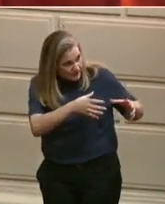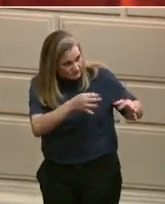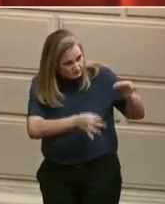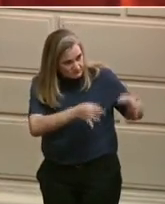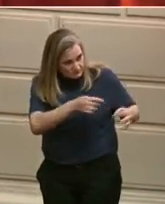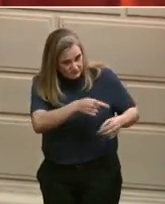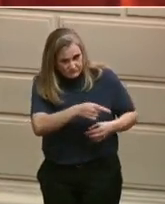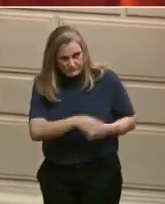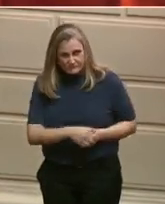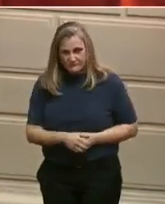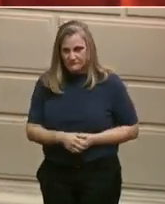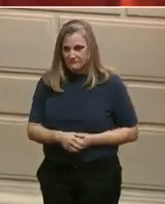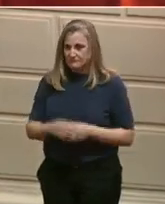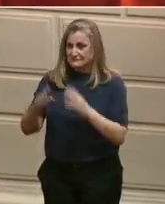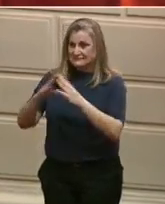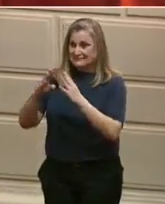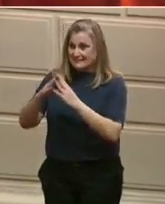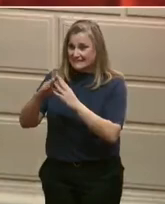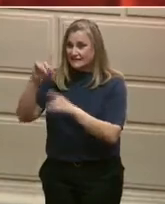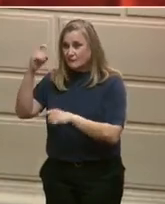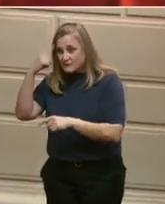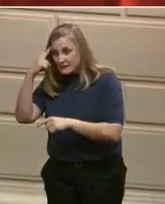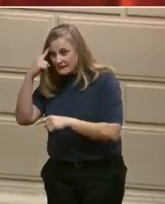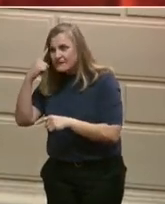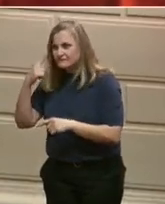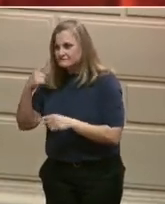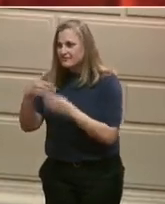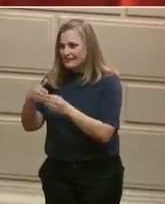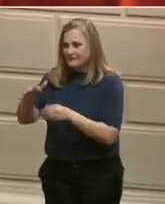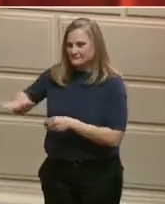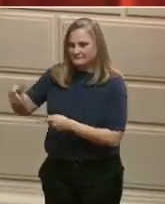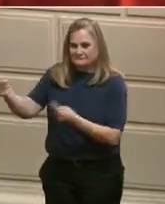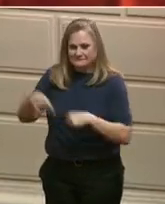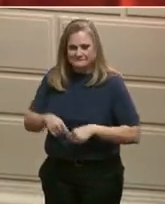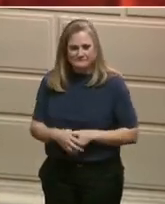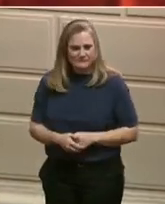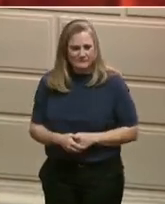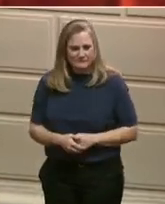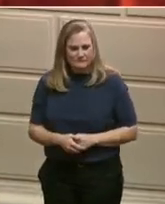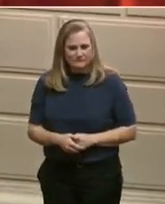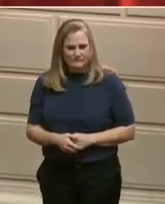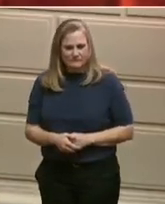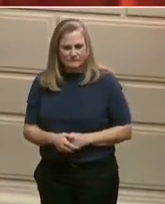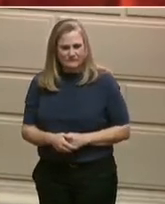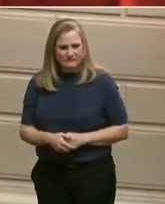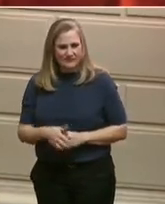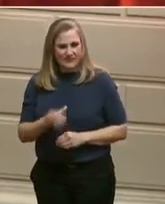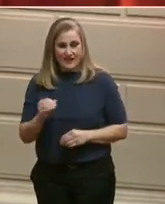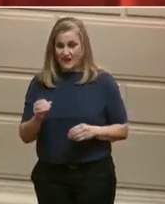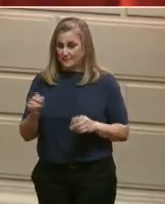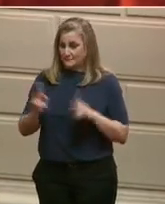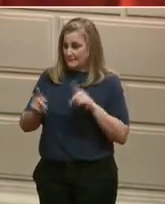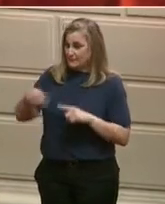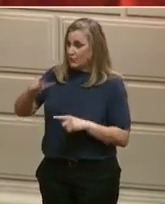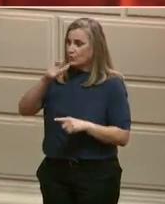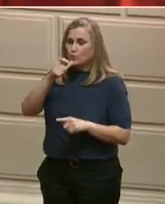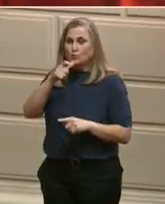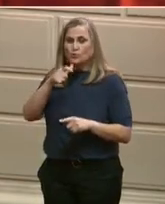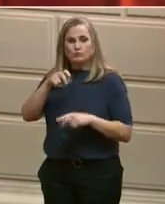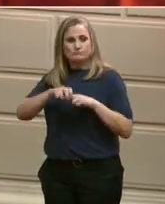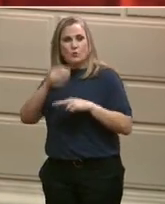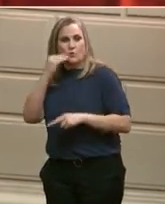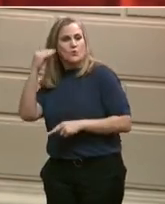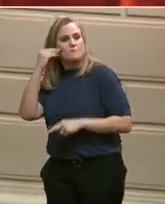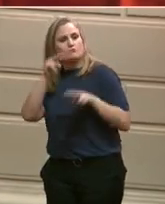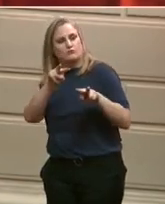leaders, members of my cabinet, and my fellow Rhode Islanders who are watching at home, including my